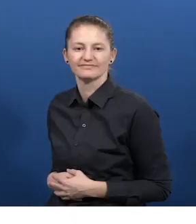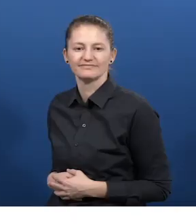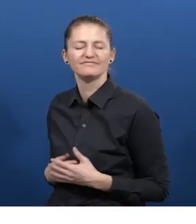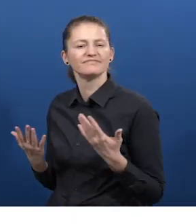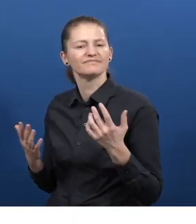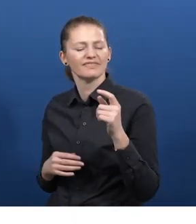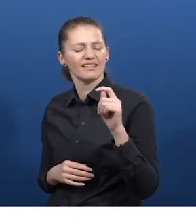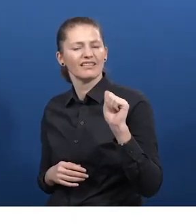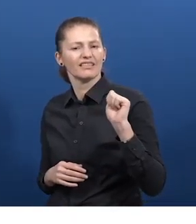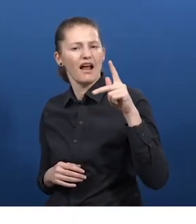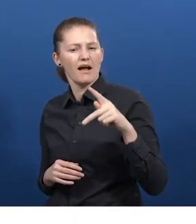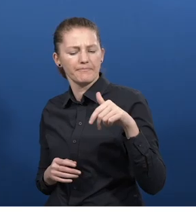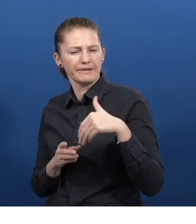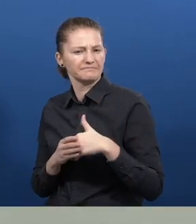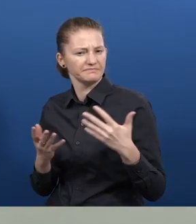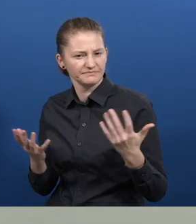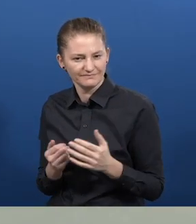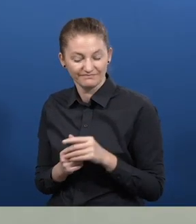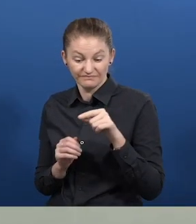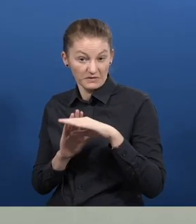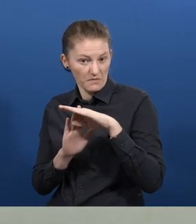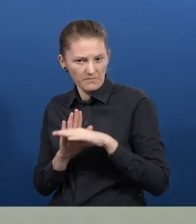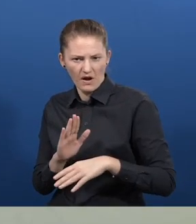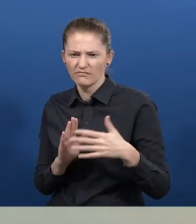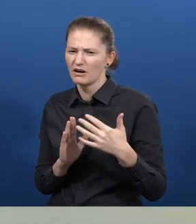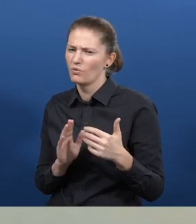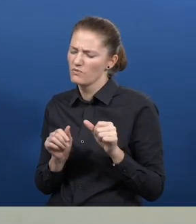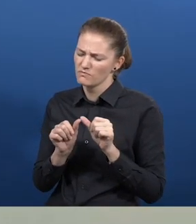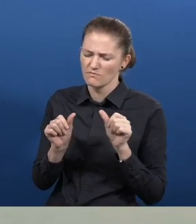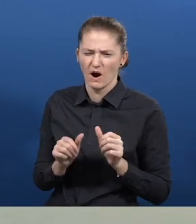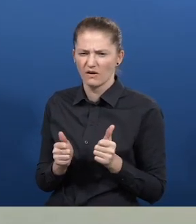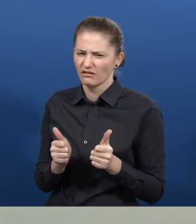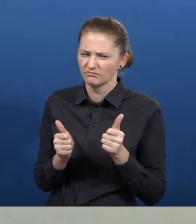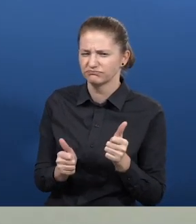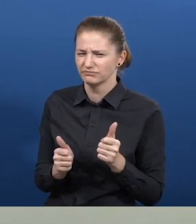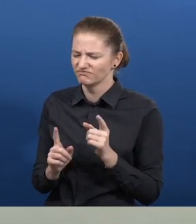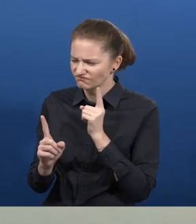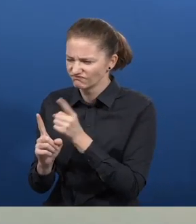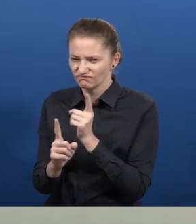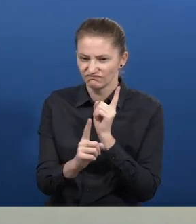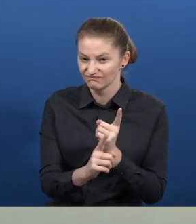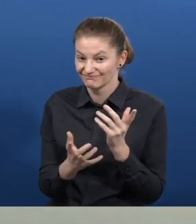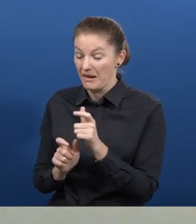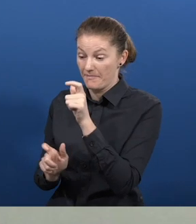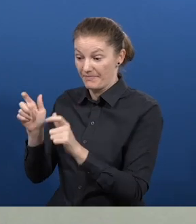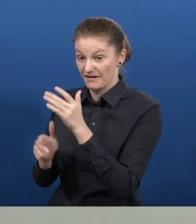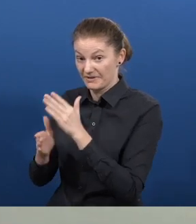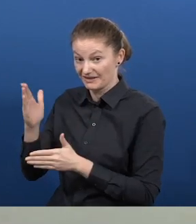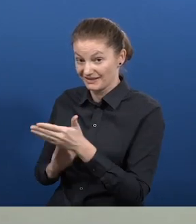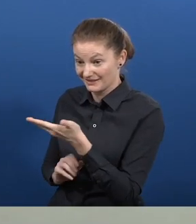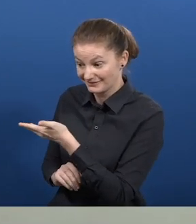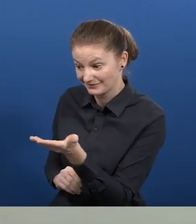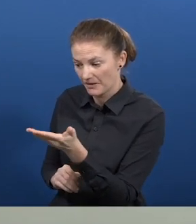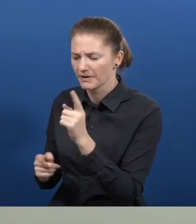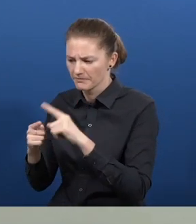What is TAP about? Ifat Barron, Executive Director. The program offers a holistic model that addresses people